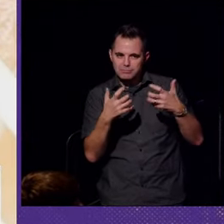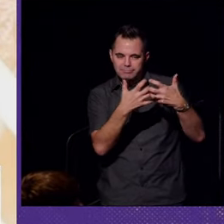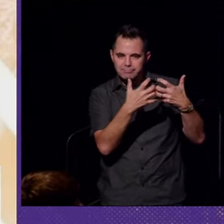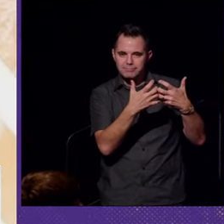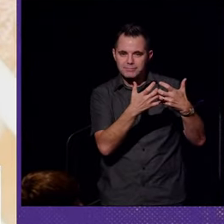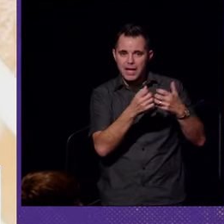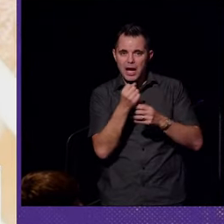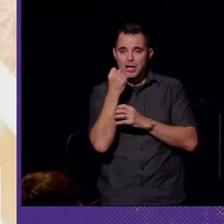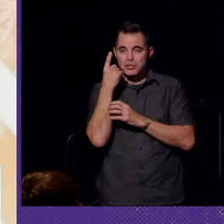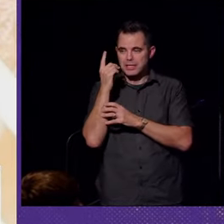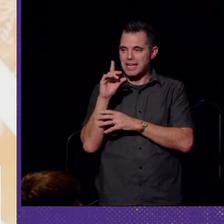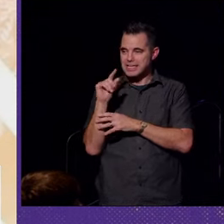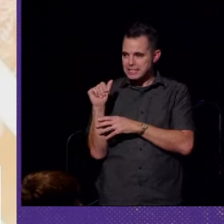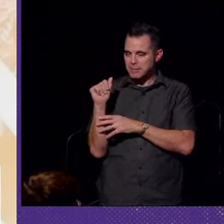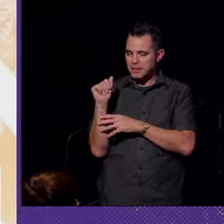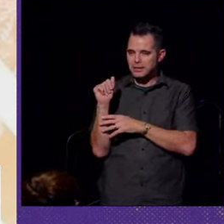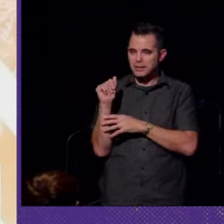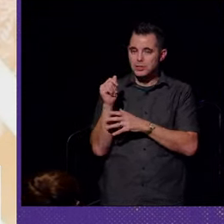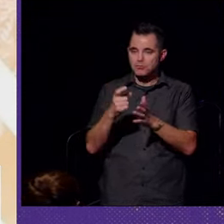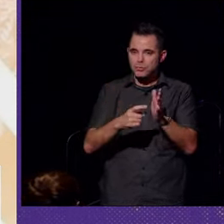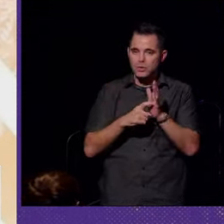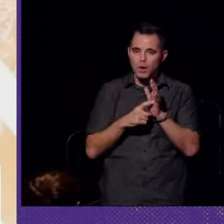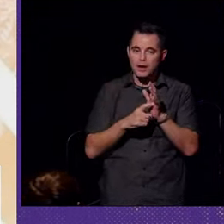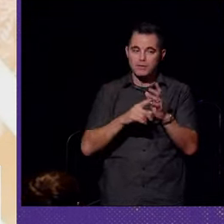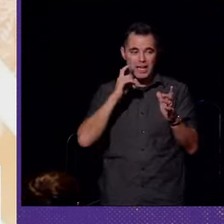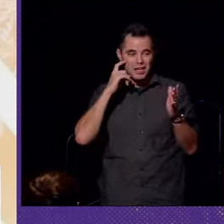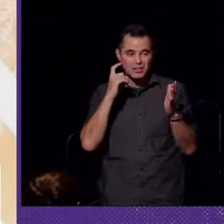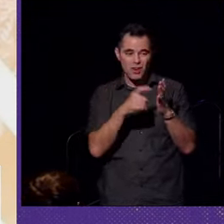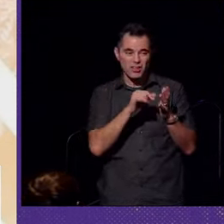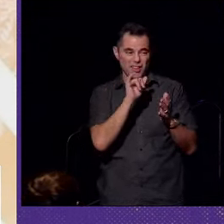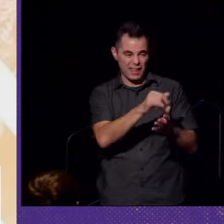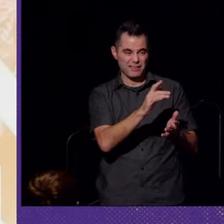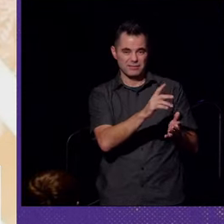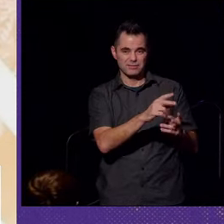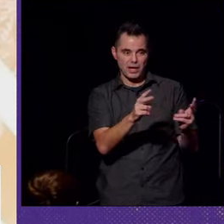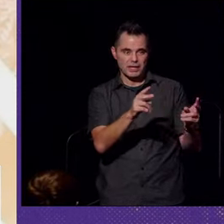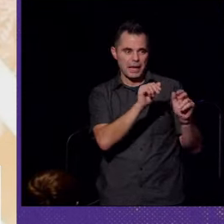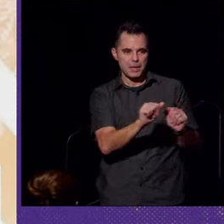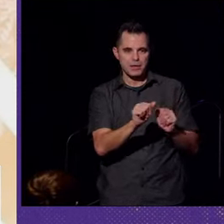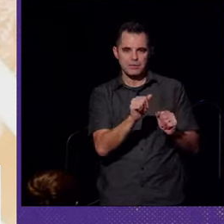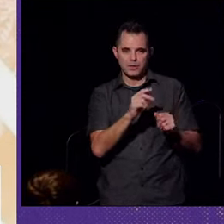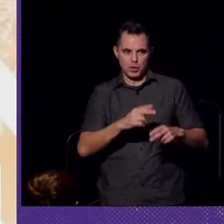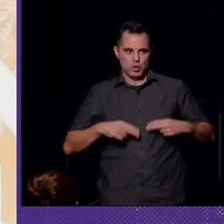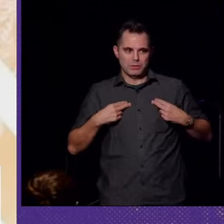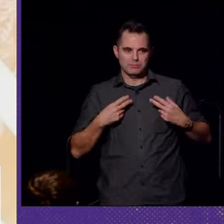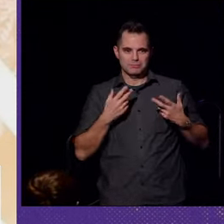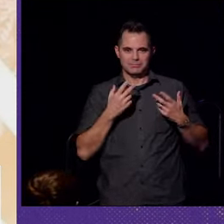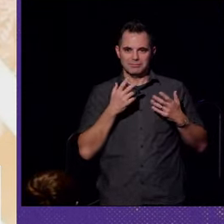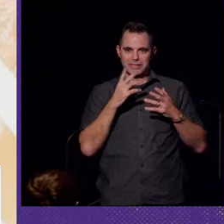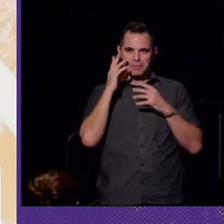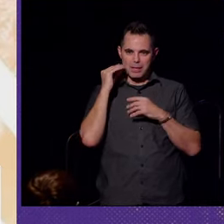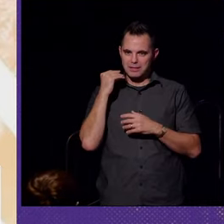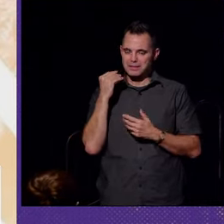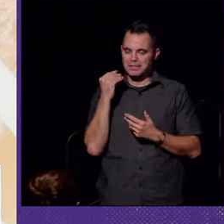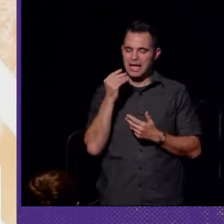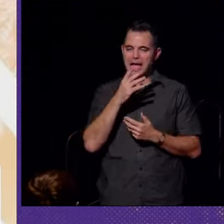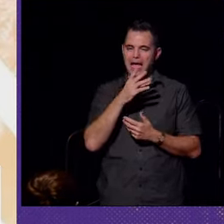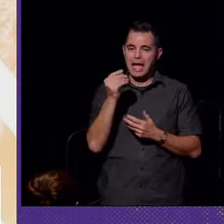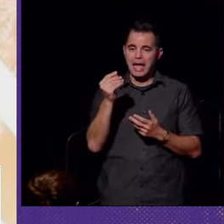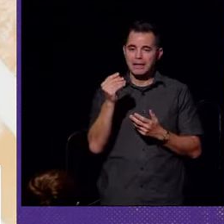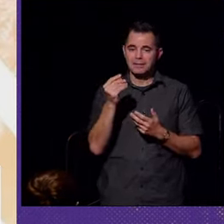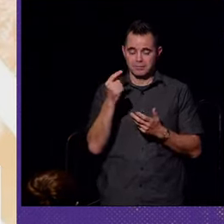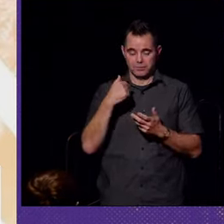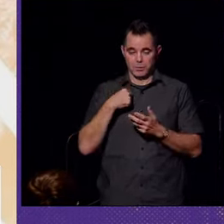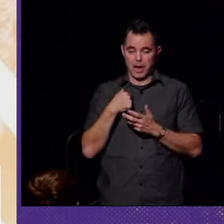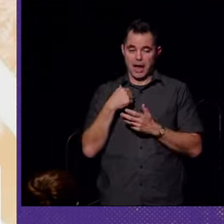Understanding disability requires acknowledging the variability of the variability human experience. And on that